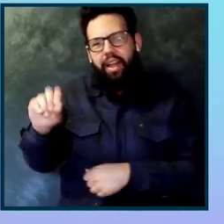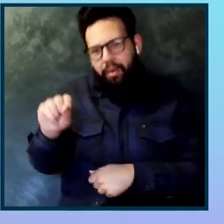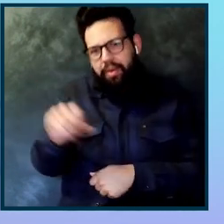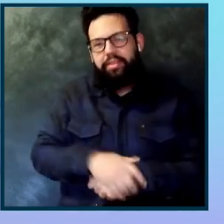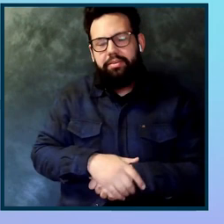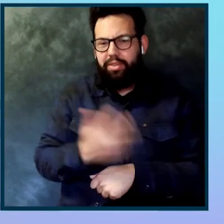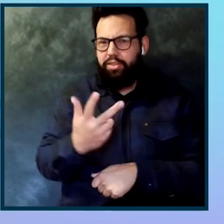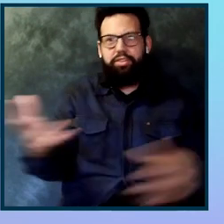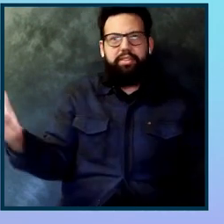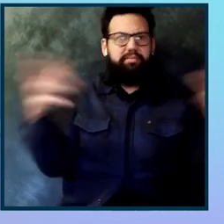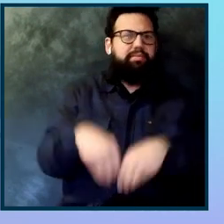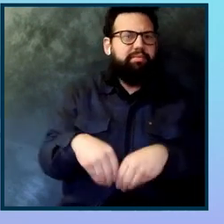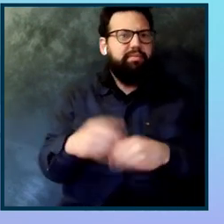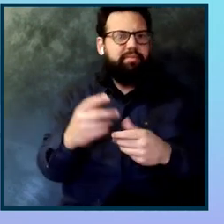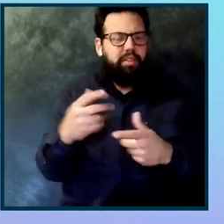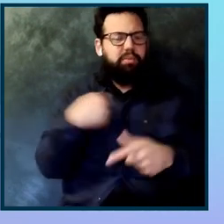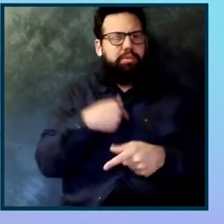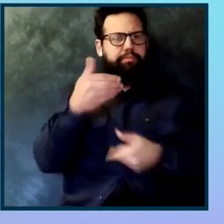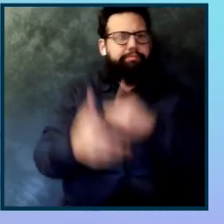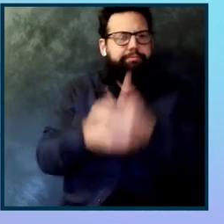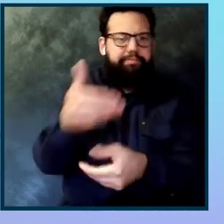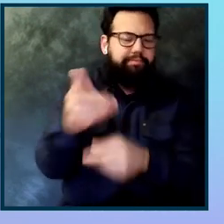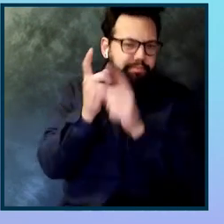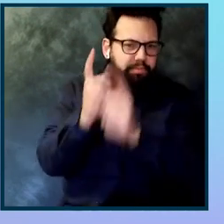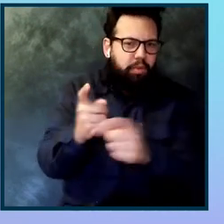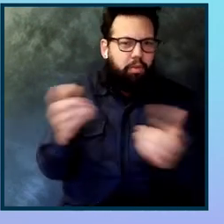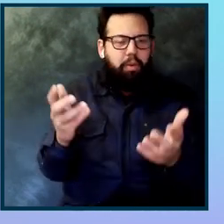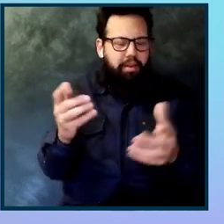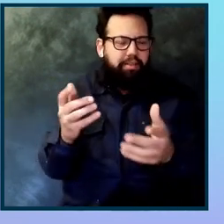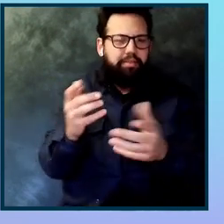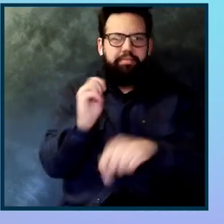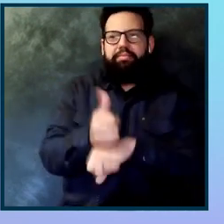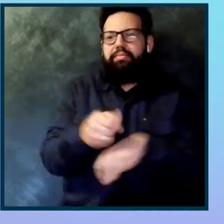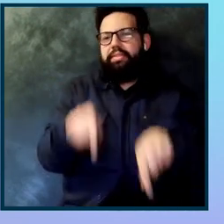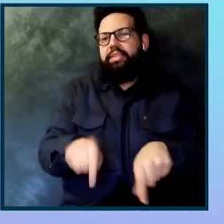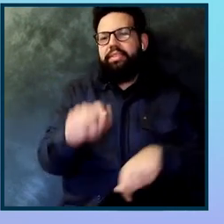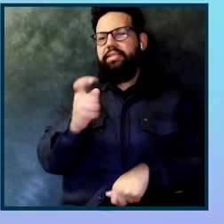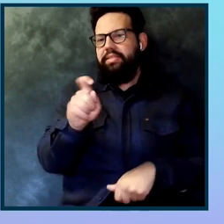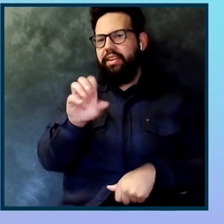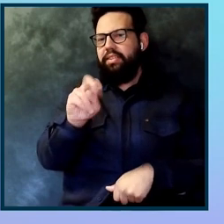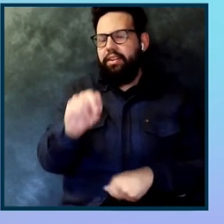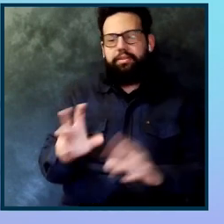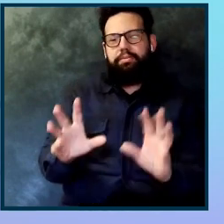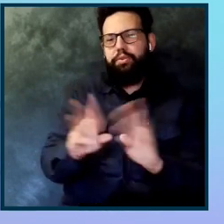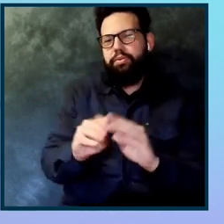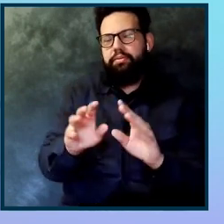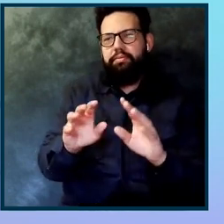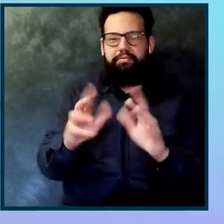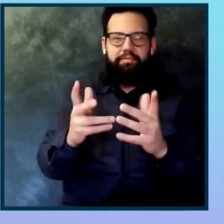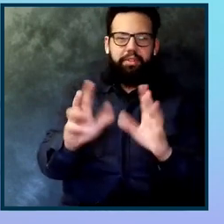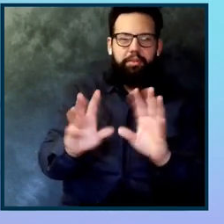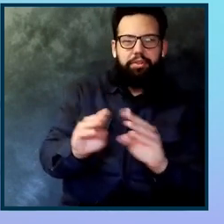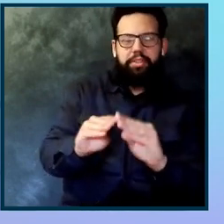to leverage the Axe brand name and reputation to create this great AxeCon community. And we really want AxeCon to be your community